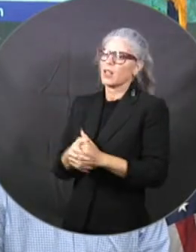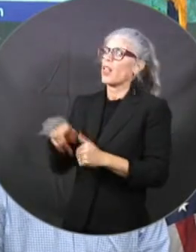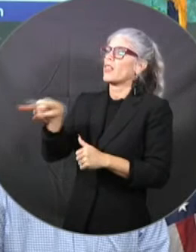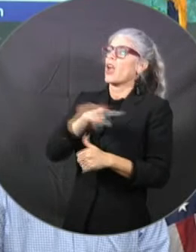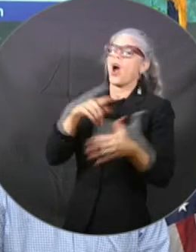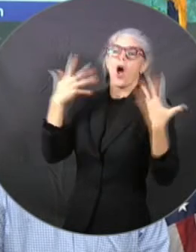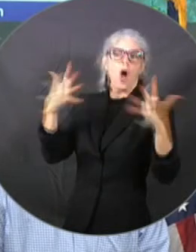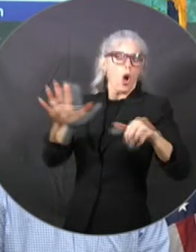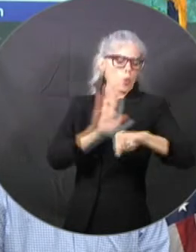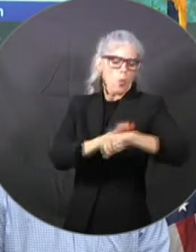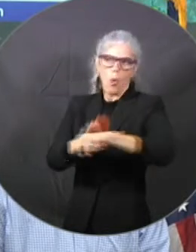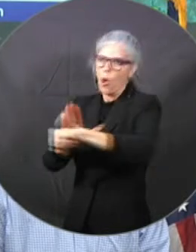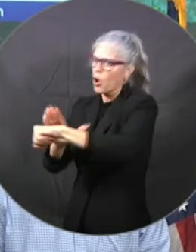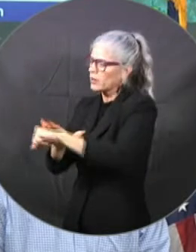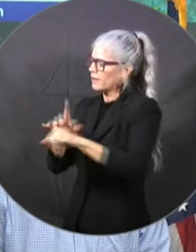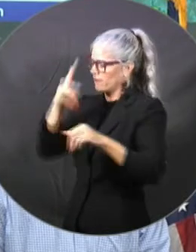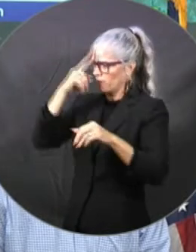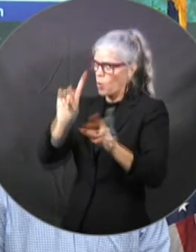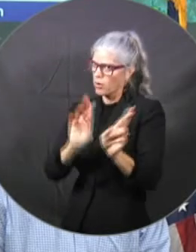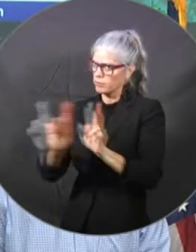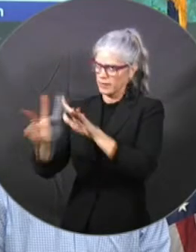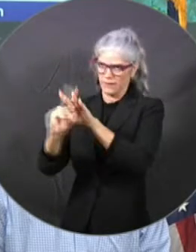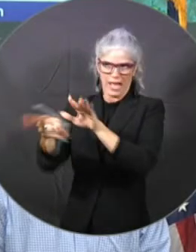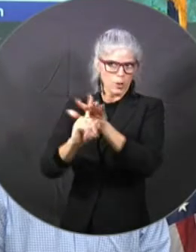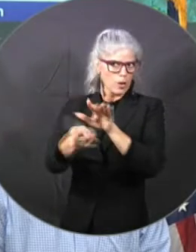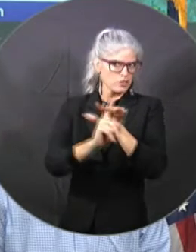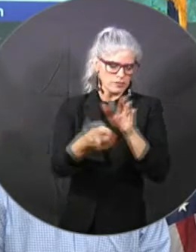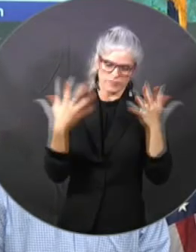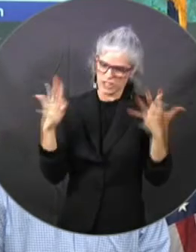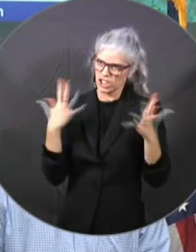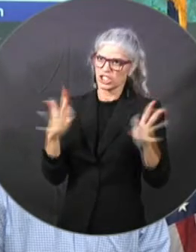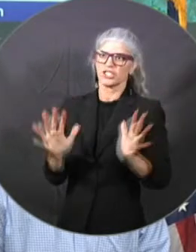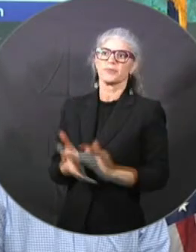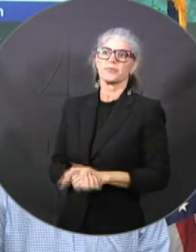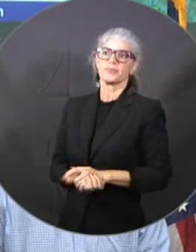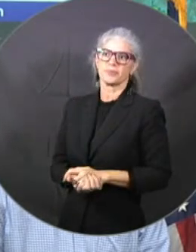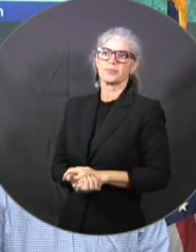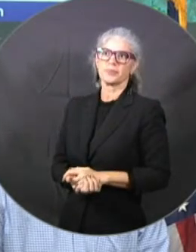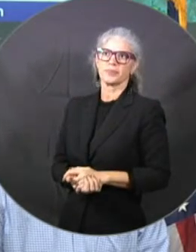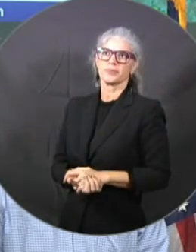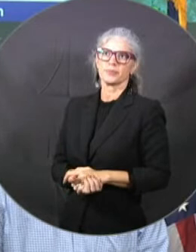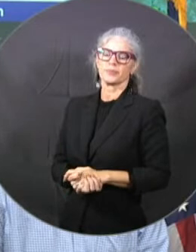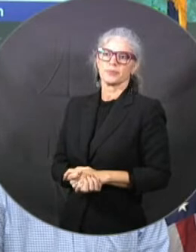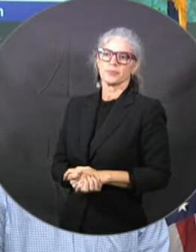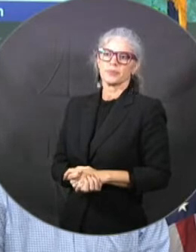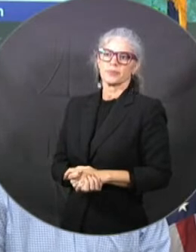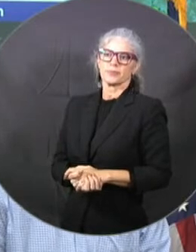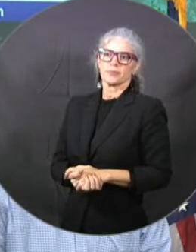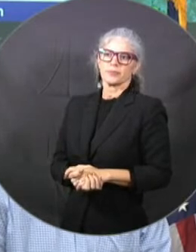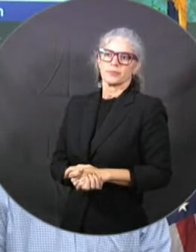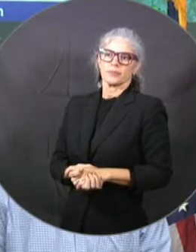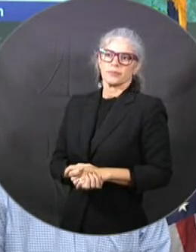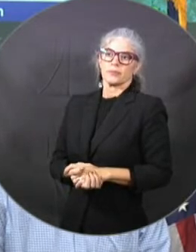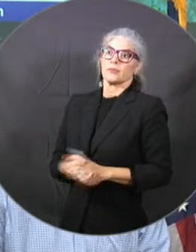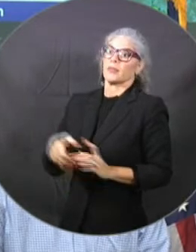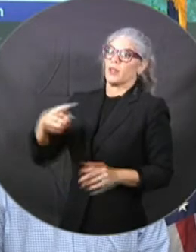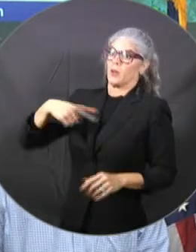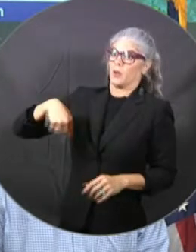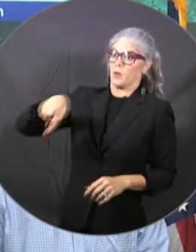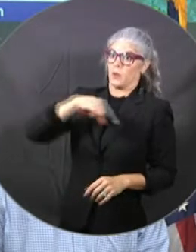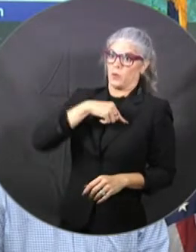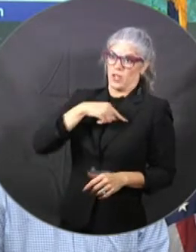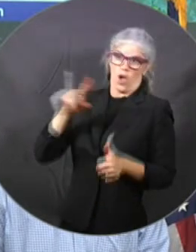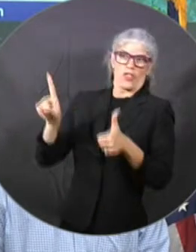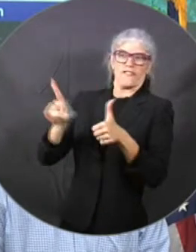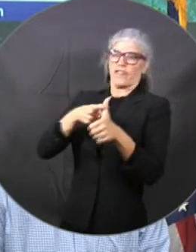the first time ever, Florida first, as we like to say here with the governor, is we were the first state in the country that brought all meteorologists